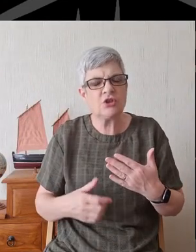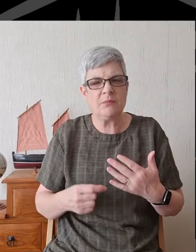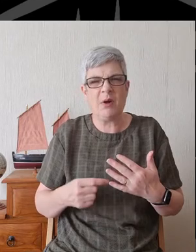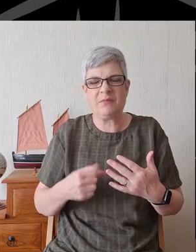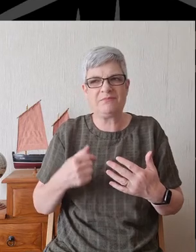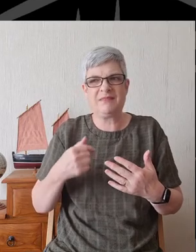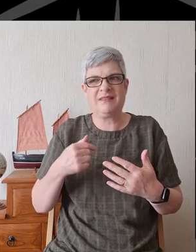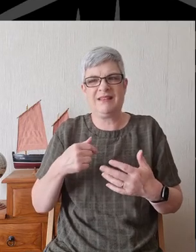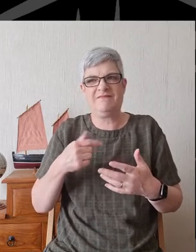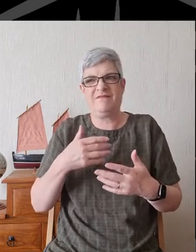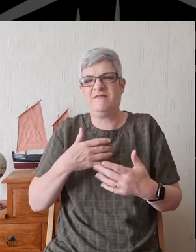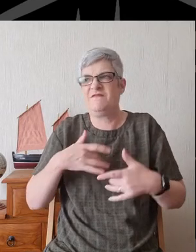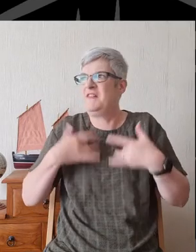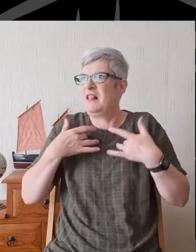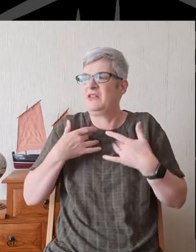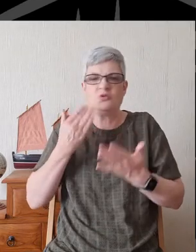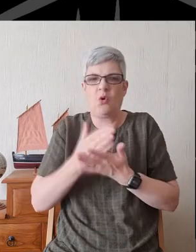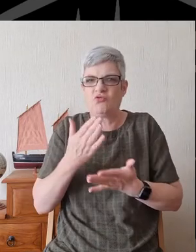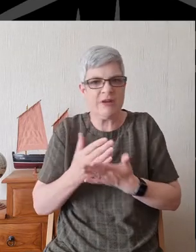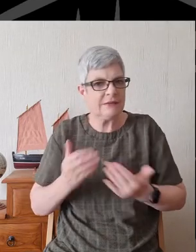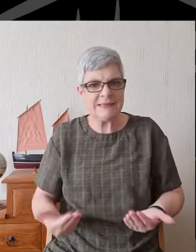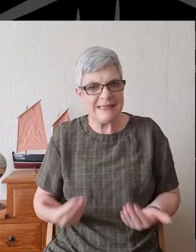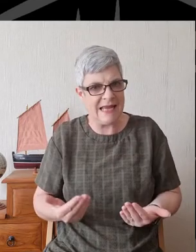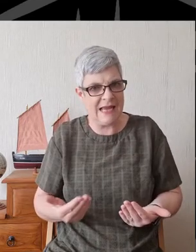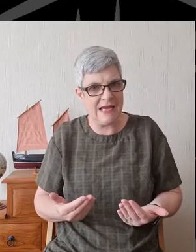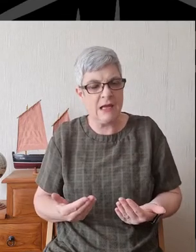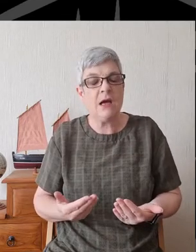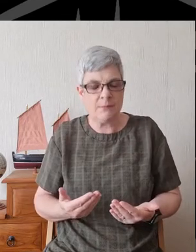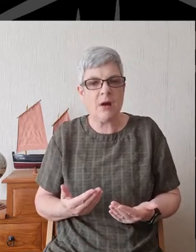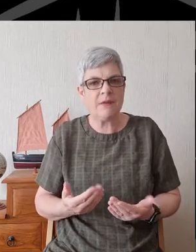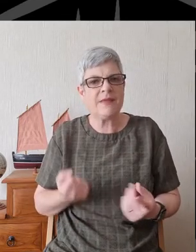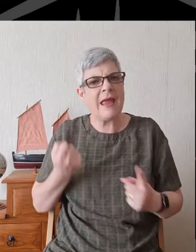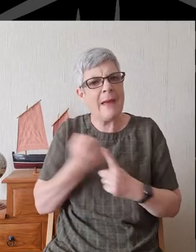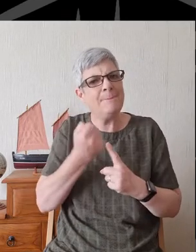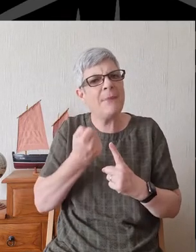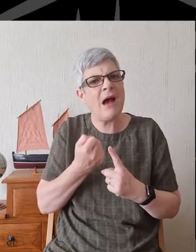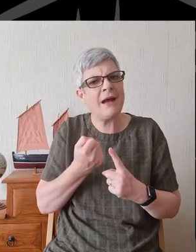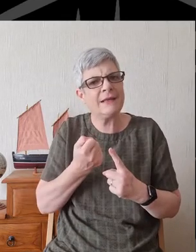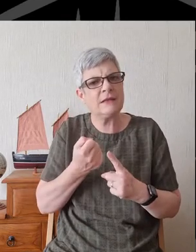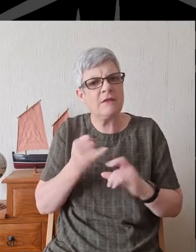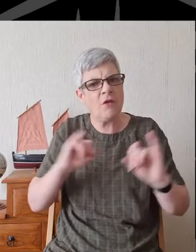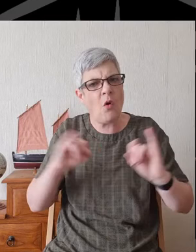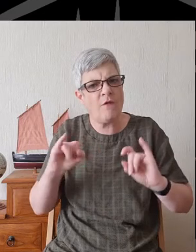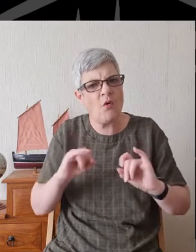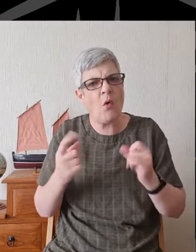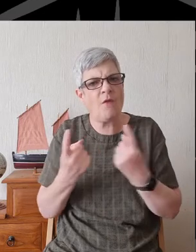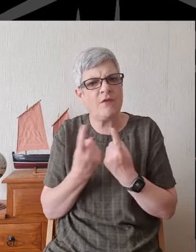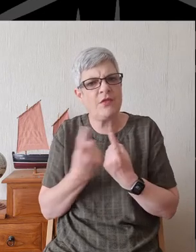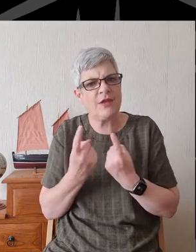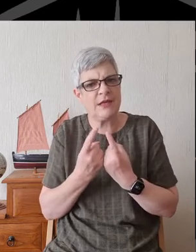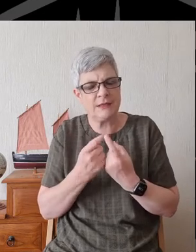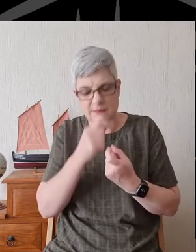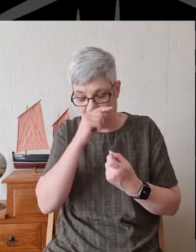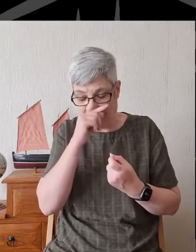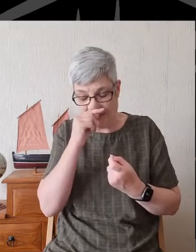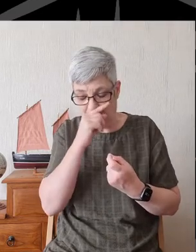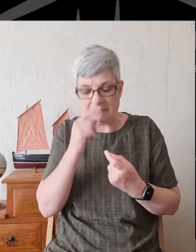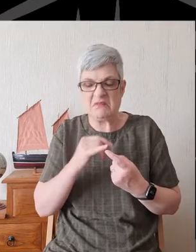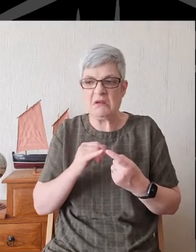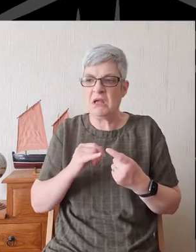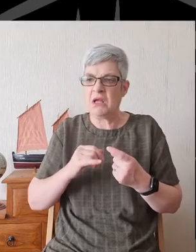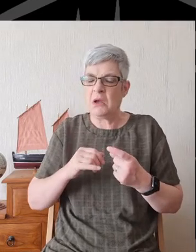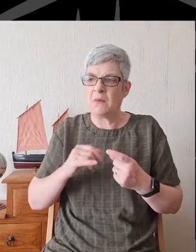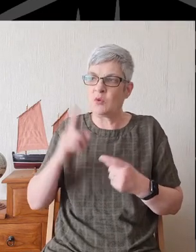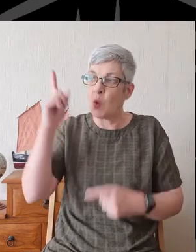realities today, the impact of the detestable things, verse 6, and the godly hurt and